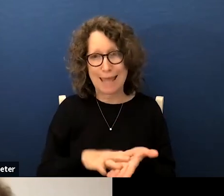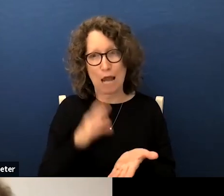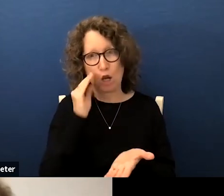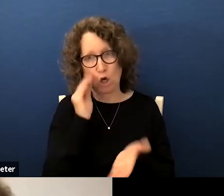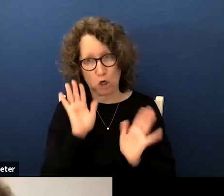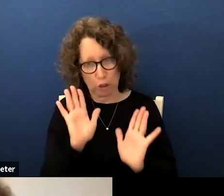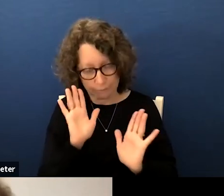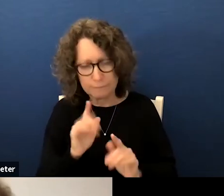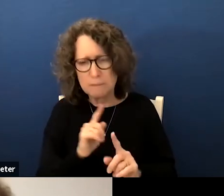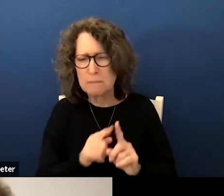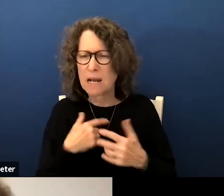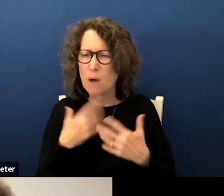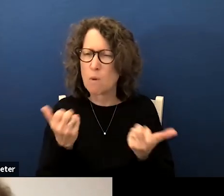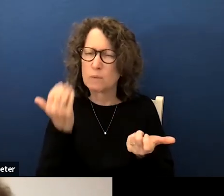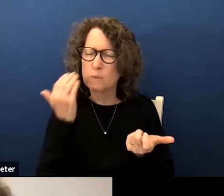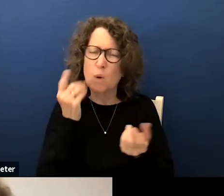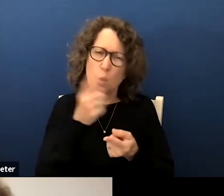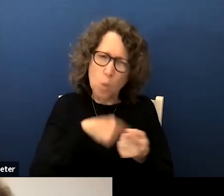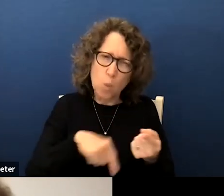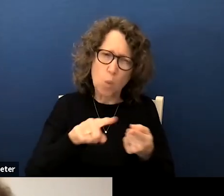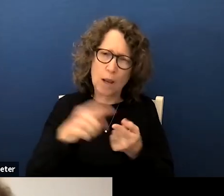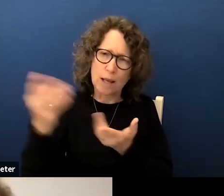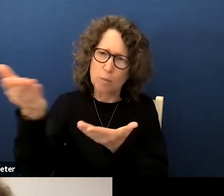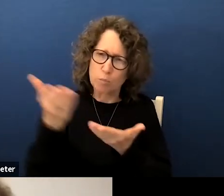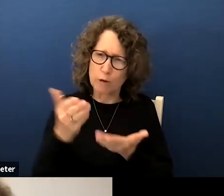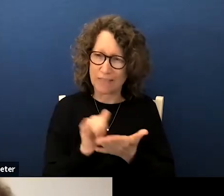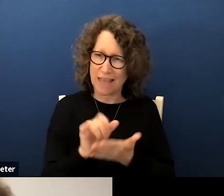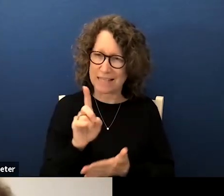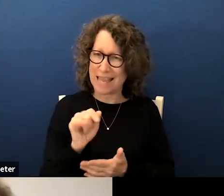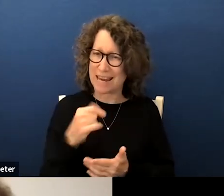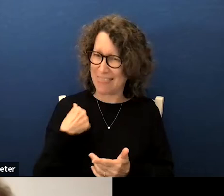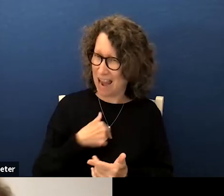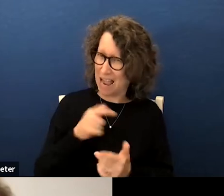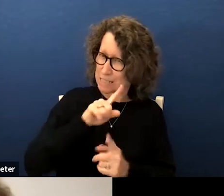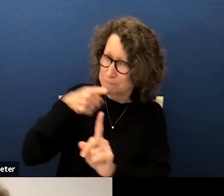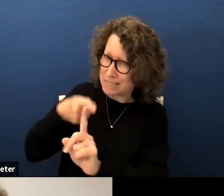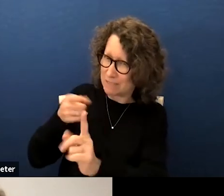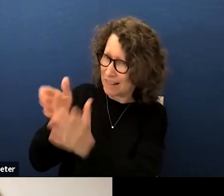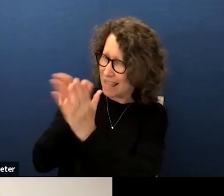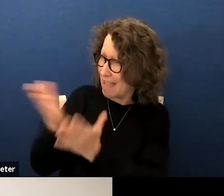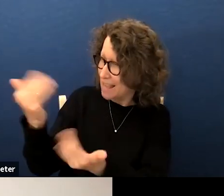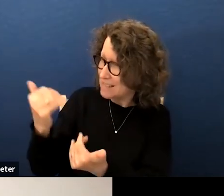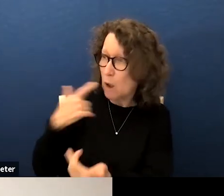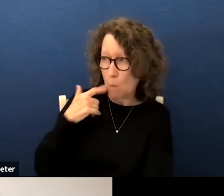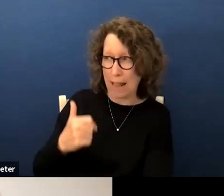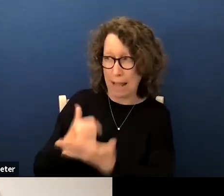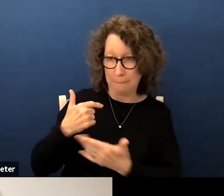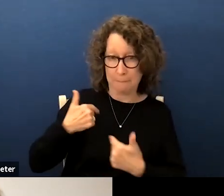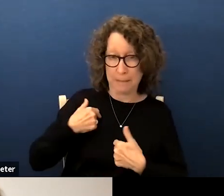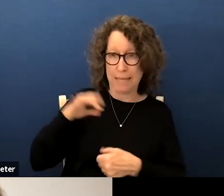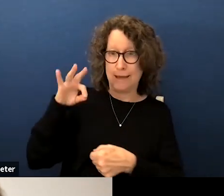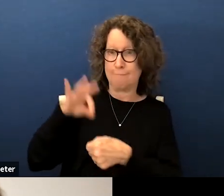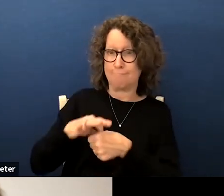i do want to know when you'll be bringing that data that i requested because that's going to help me make a decision